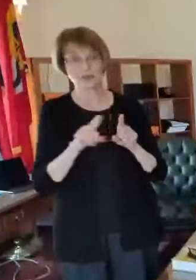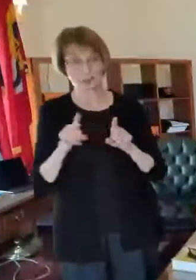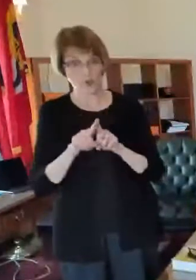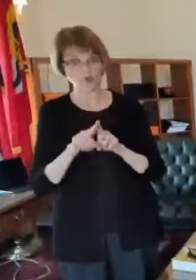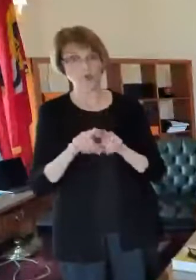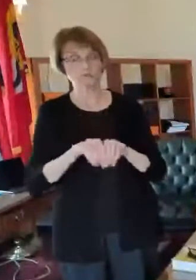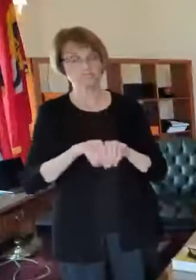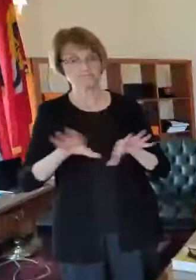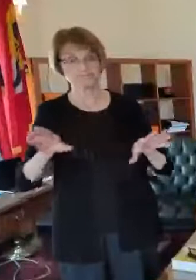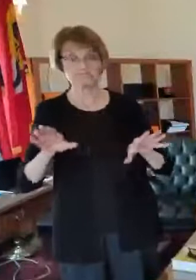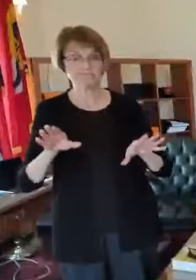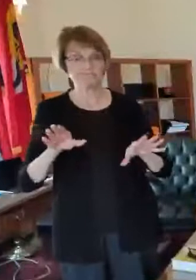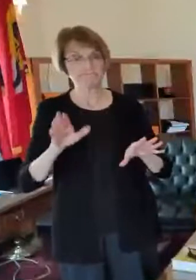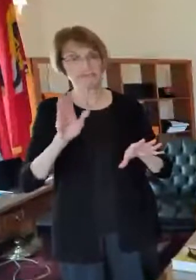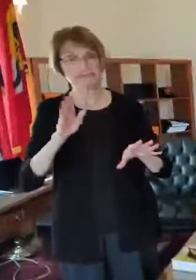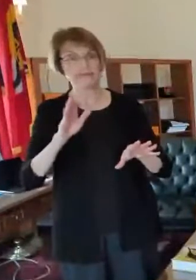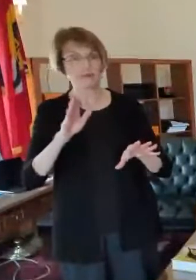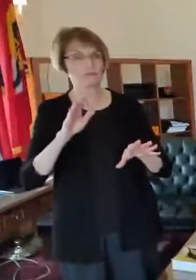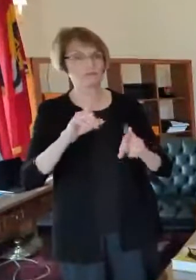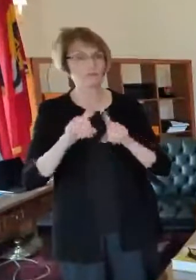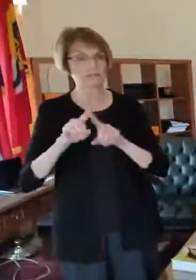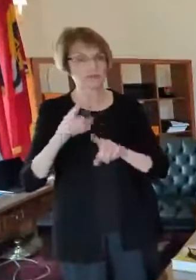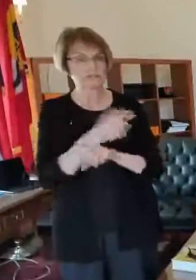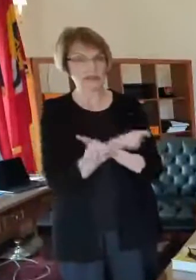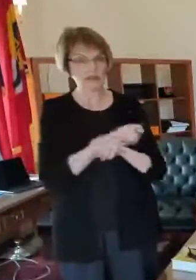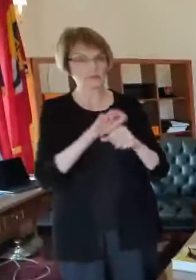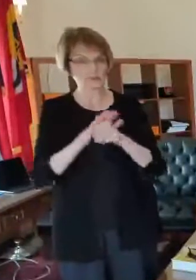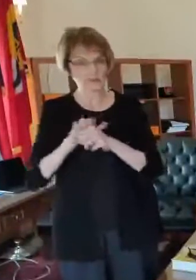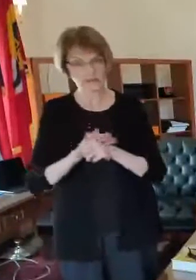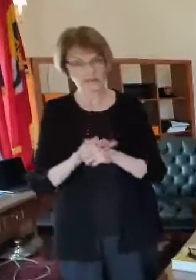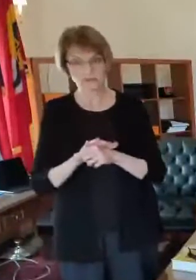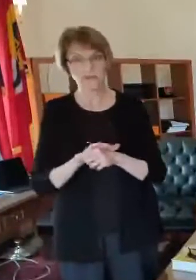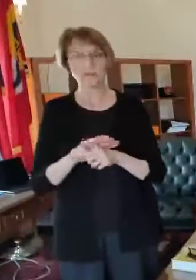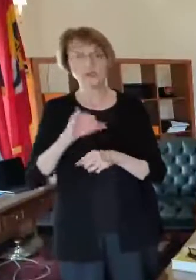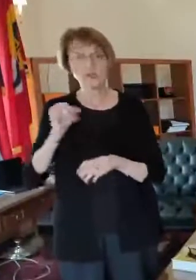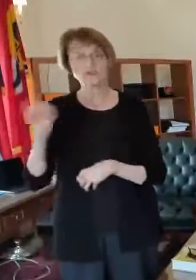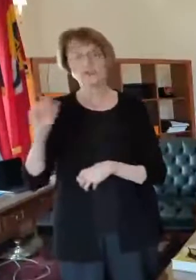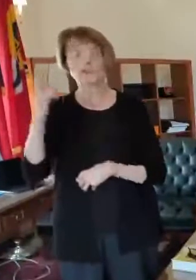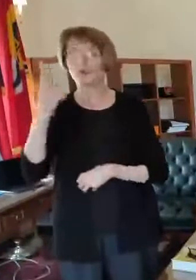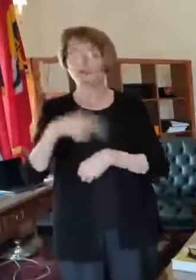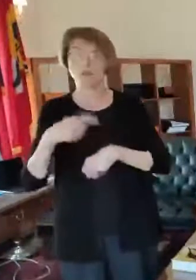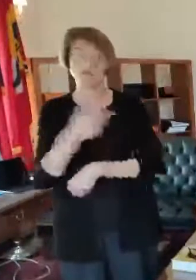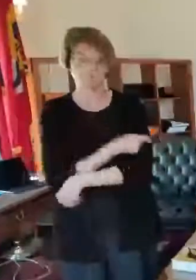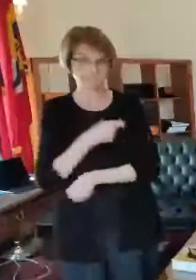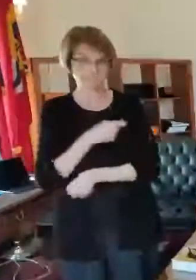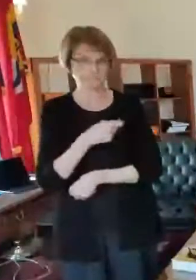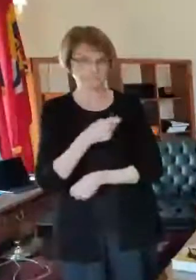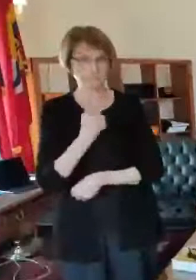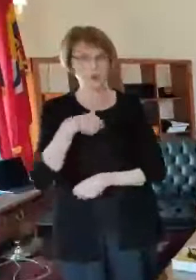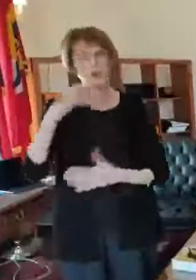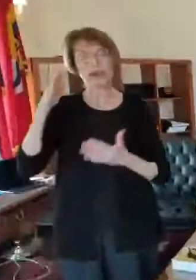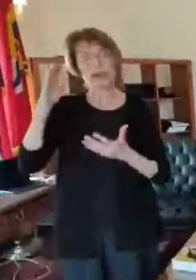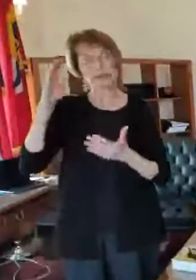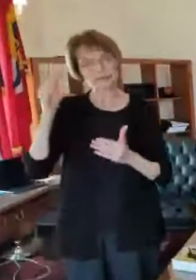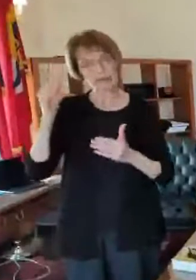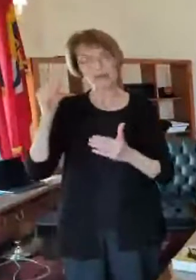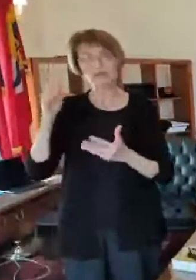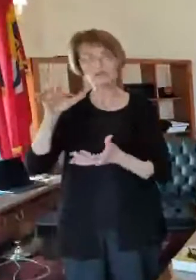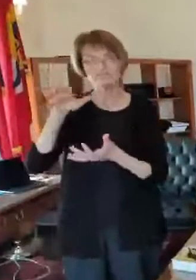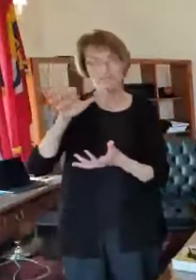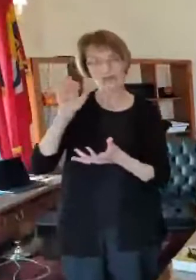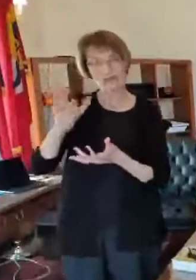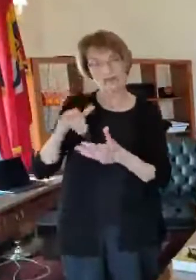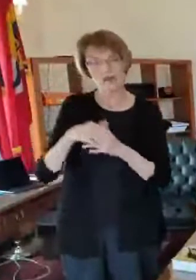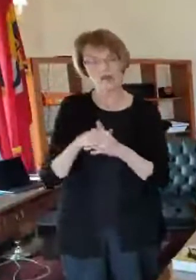of their uh vaccination sites that's the one shot vaccine and we're expecting to get some of that uh you know our